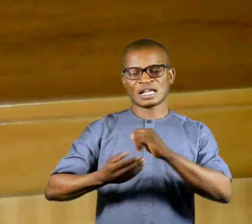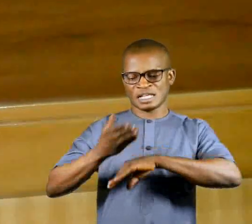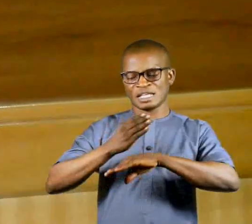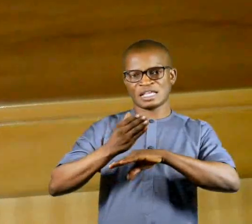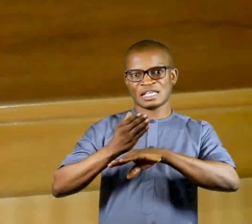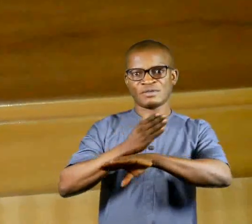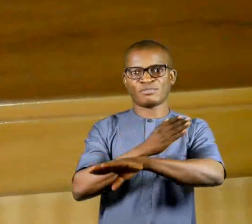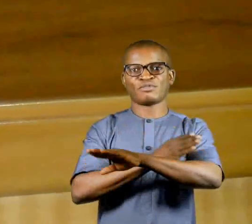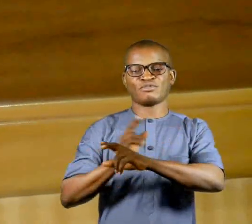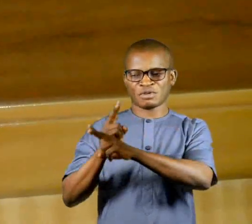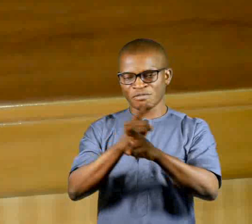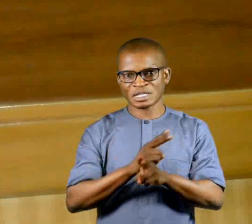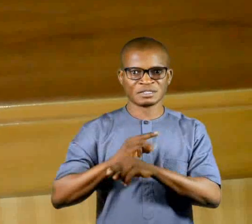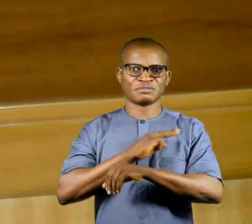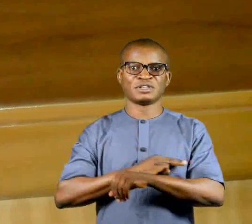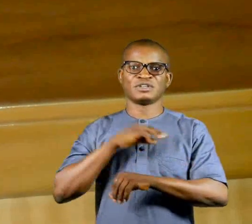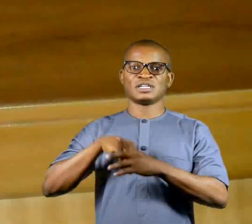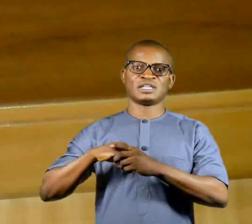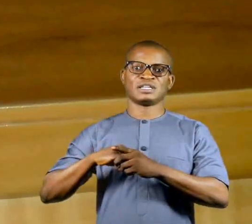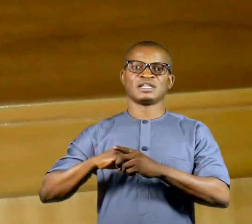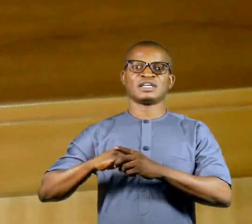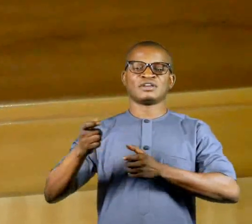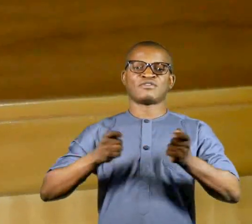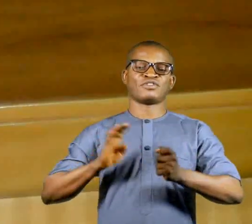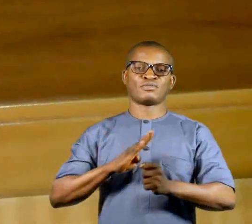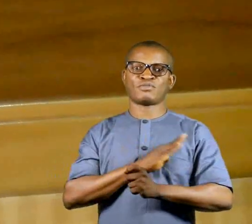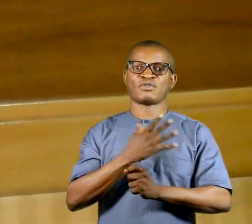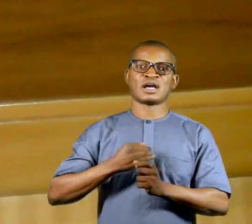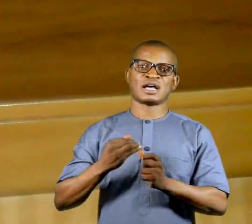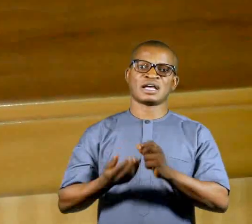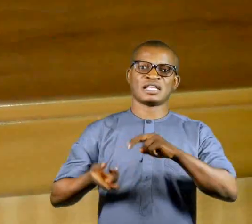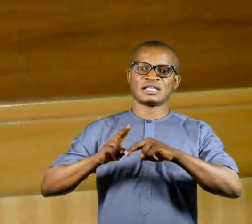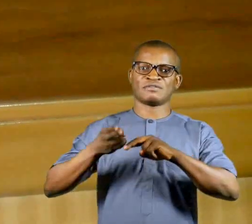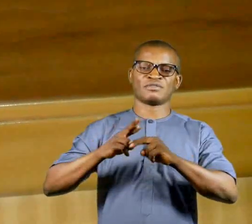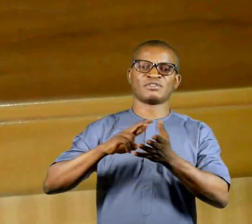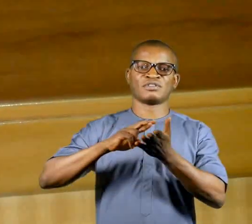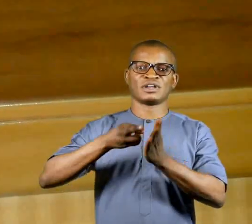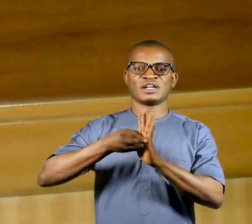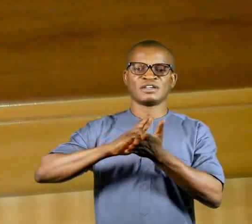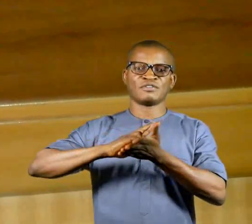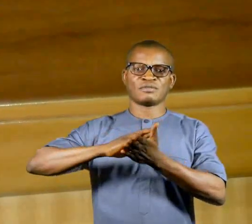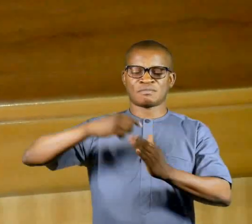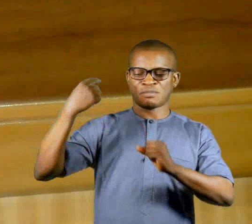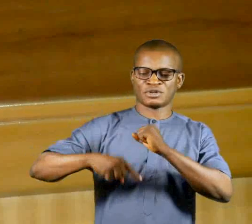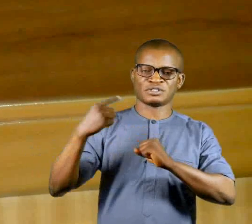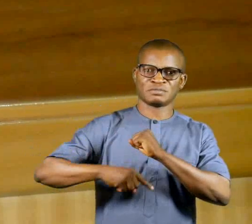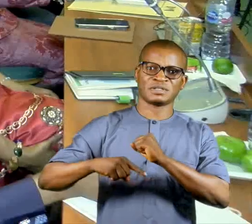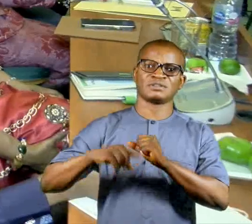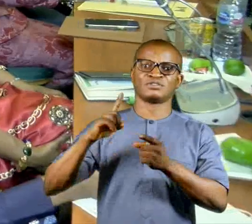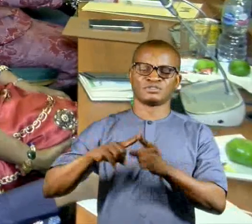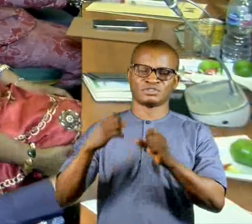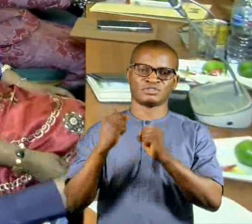Supervisory Ministry in the Governing Board and review the offenses and penalty provisions in order to strengthen the agency's function.